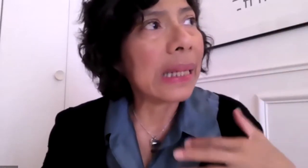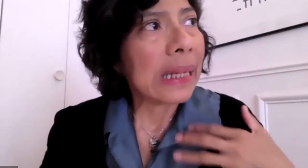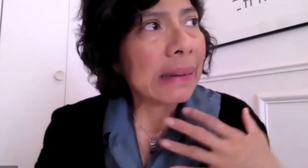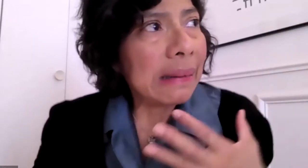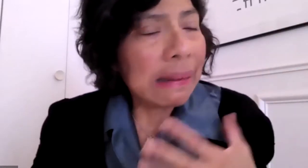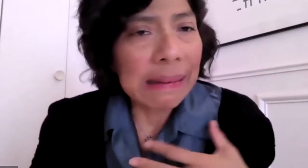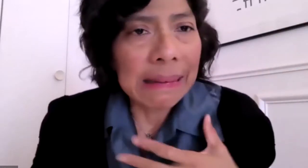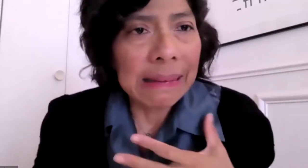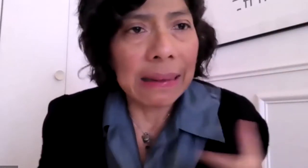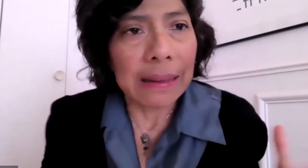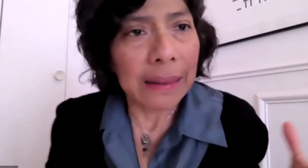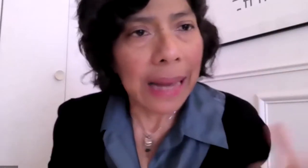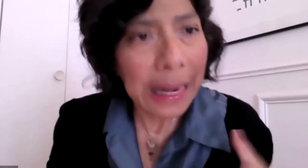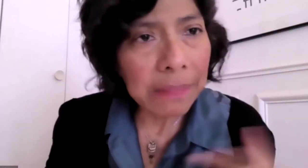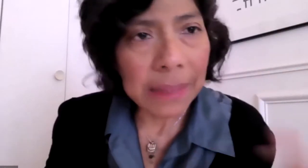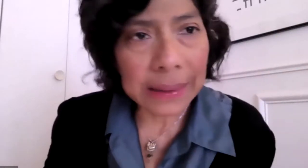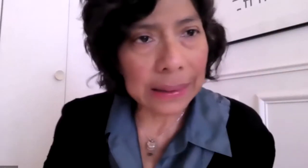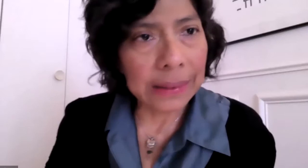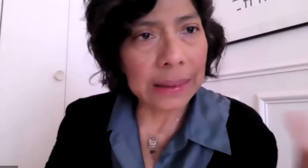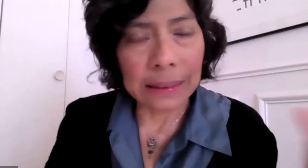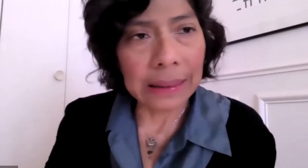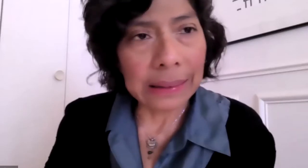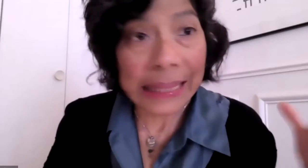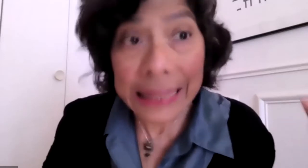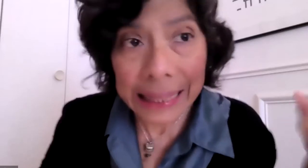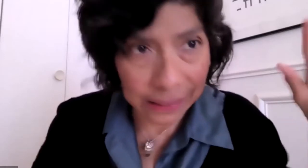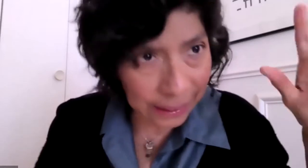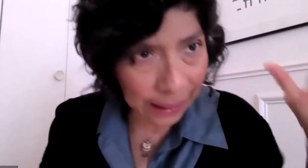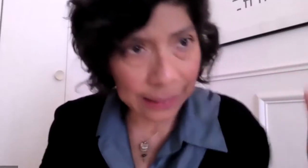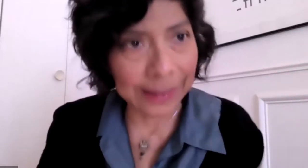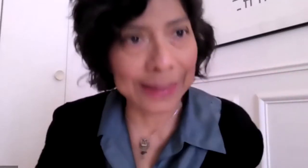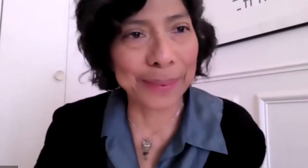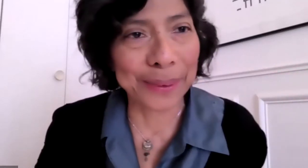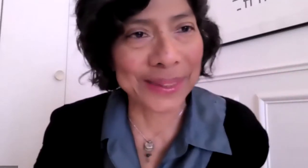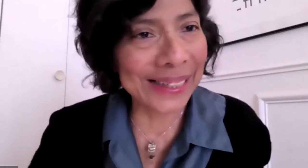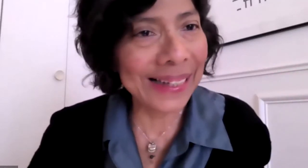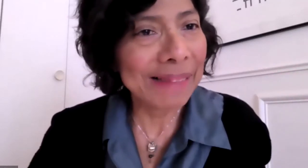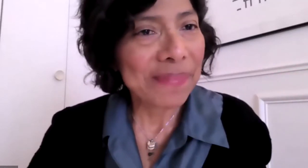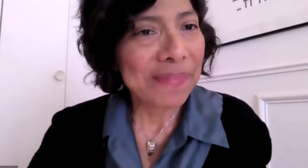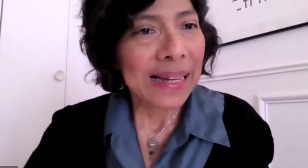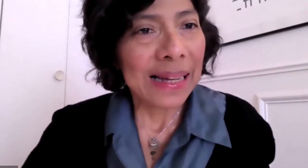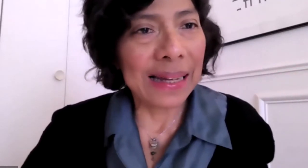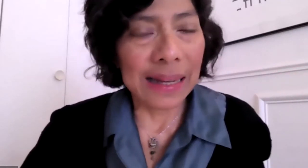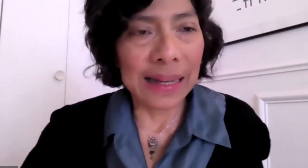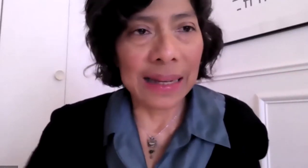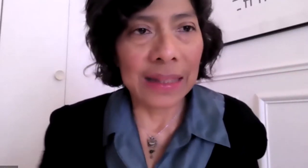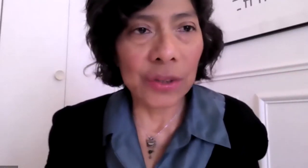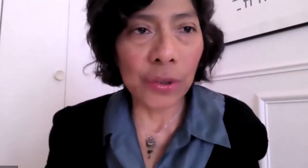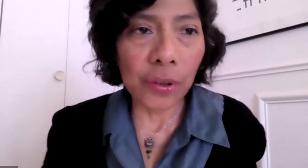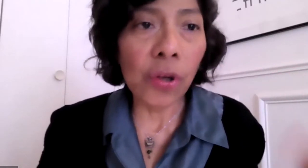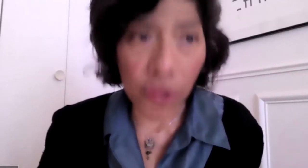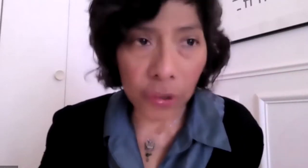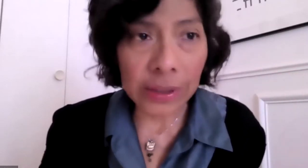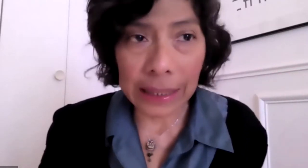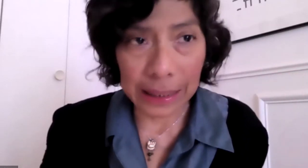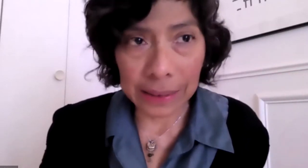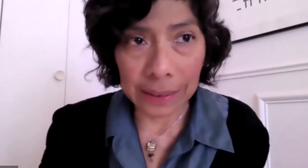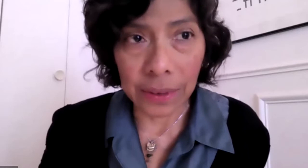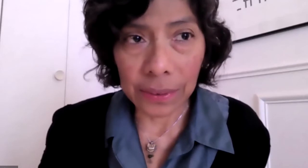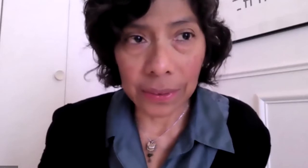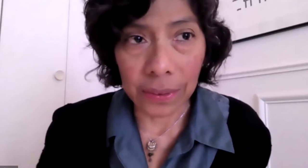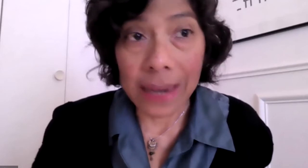These studies on women who are like bodies without any soul, without any